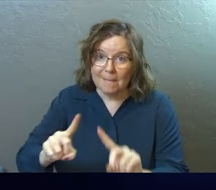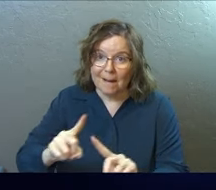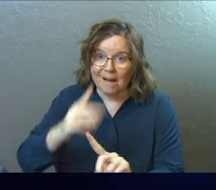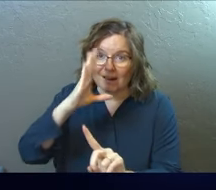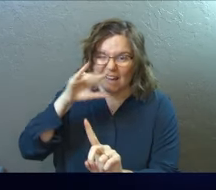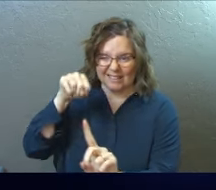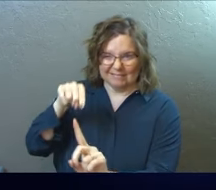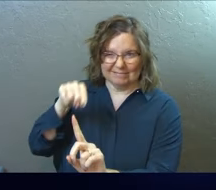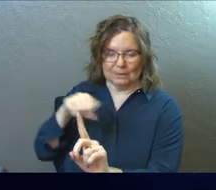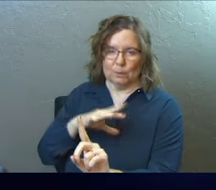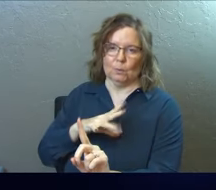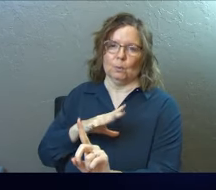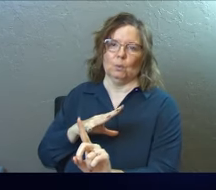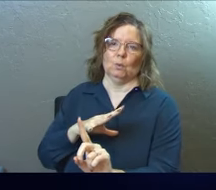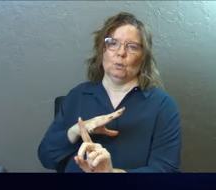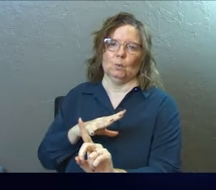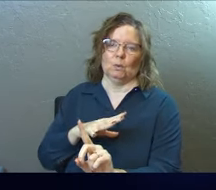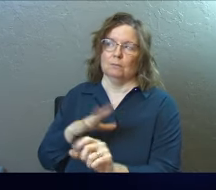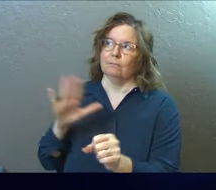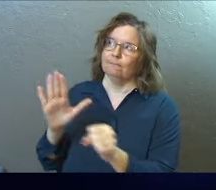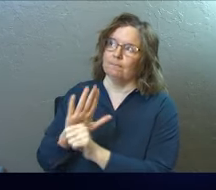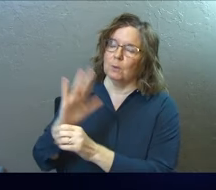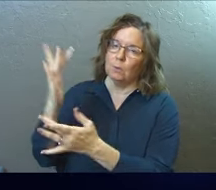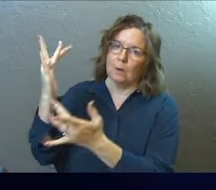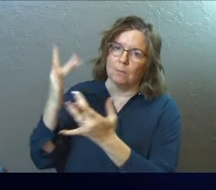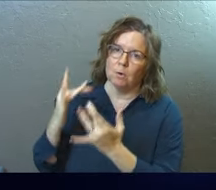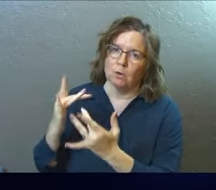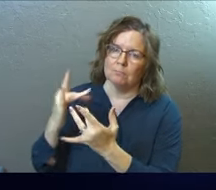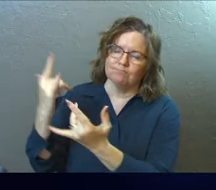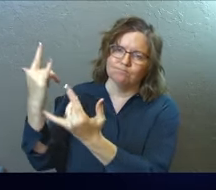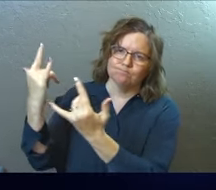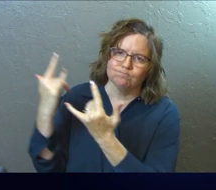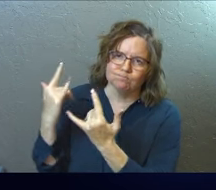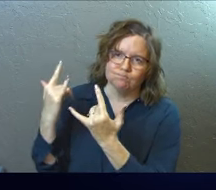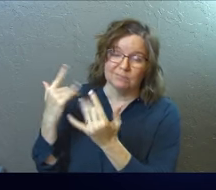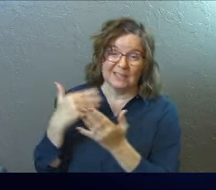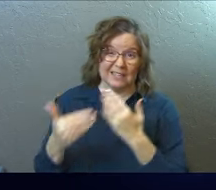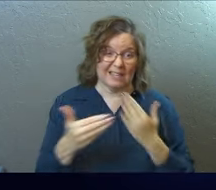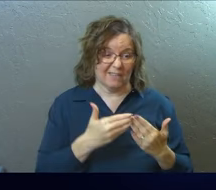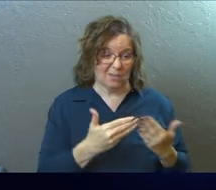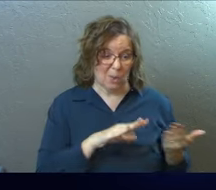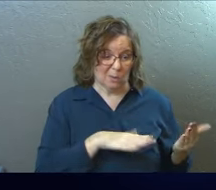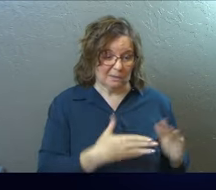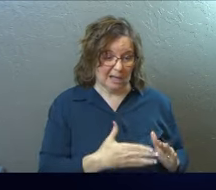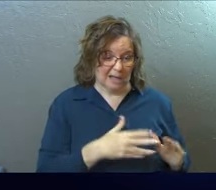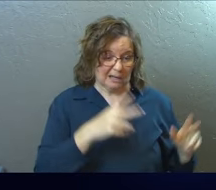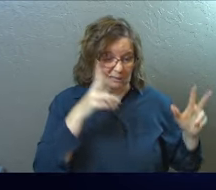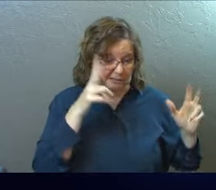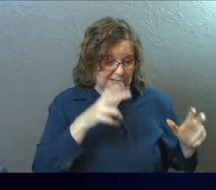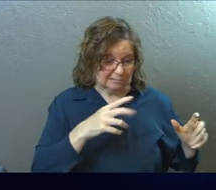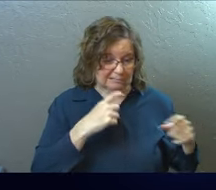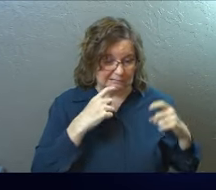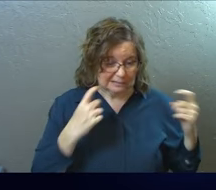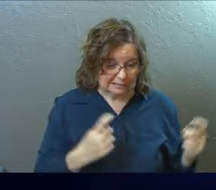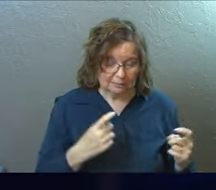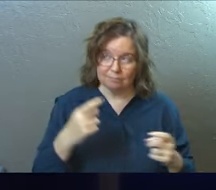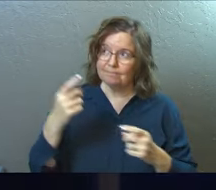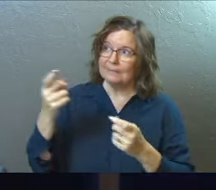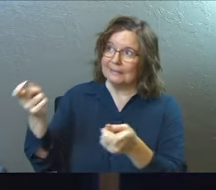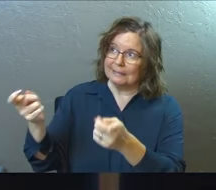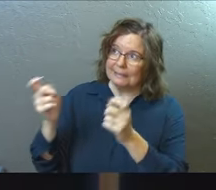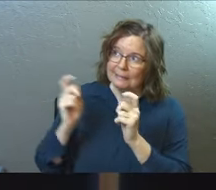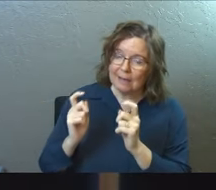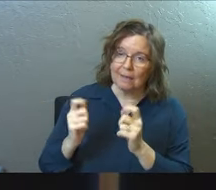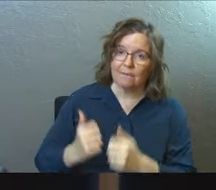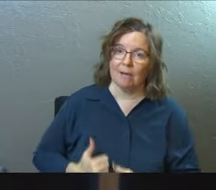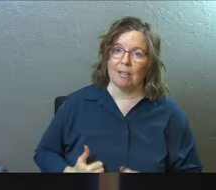But God is so rich in mercy. He loved us so much that even though we were dead because of our sins, he gave us life when